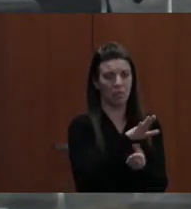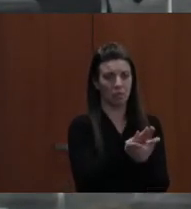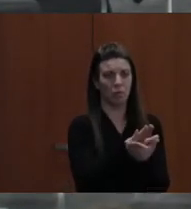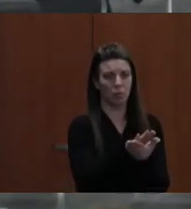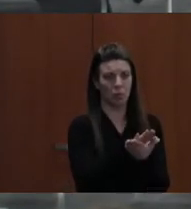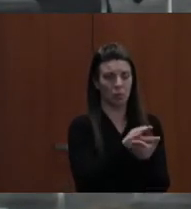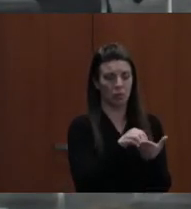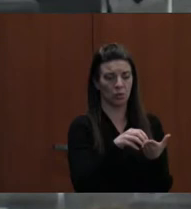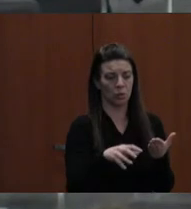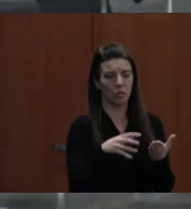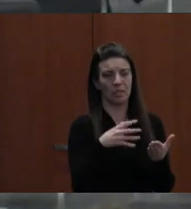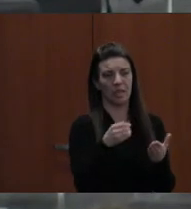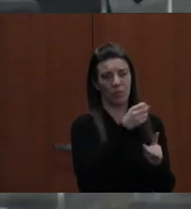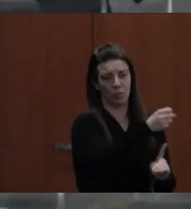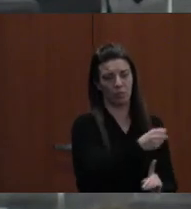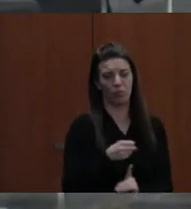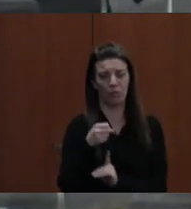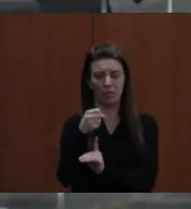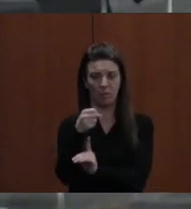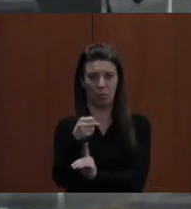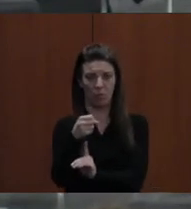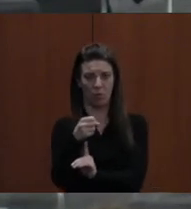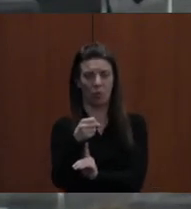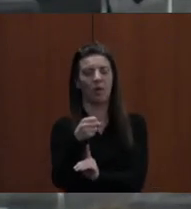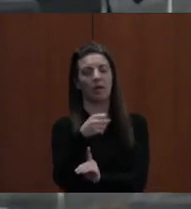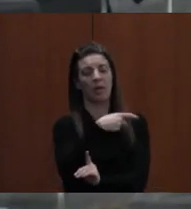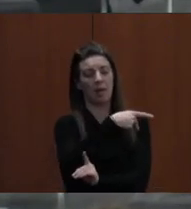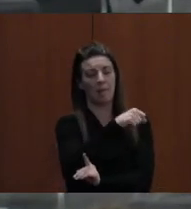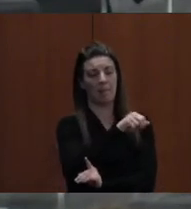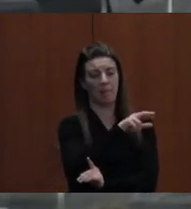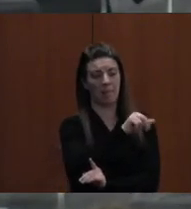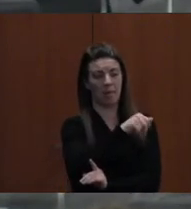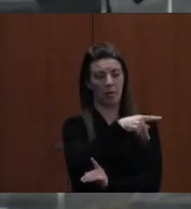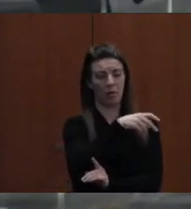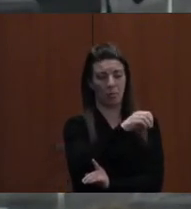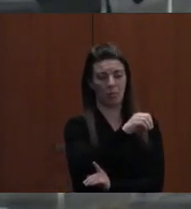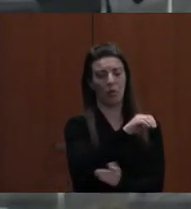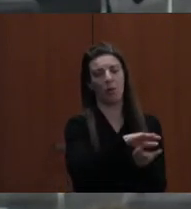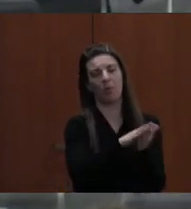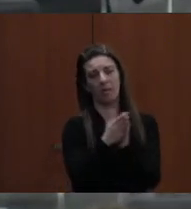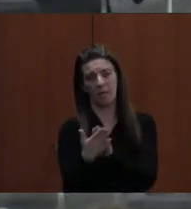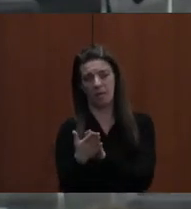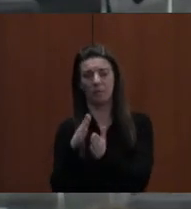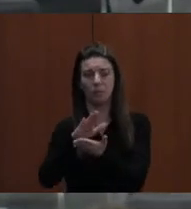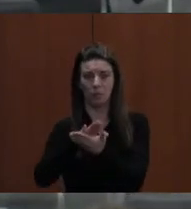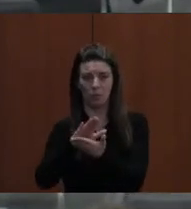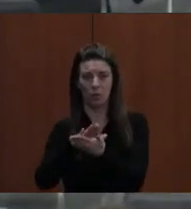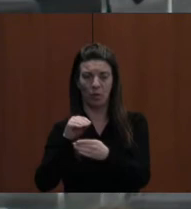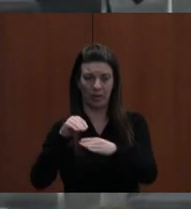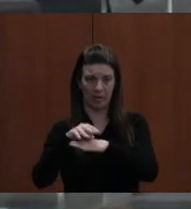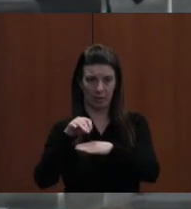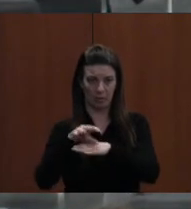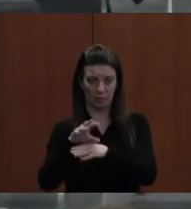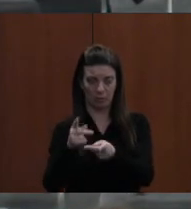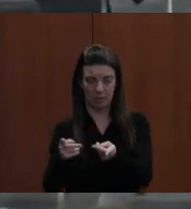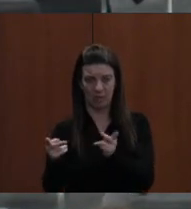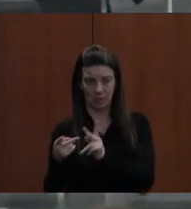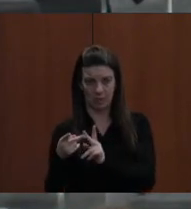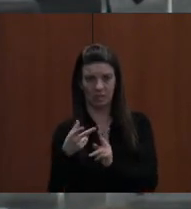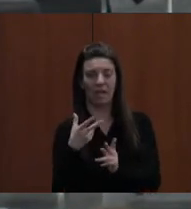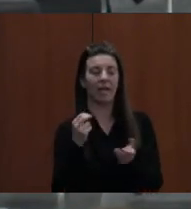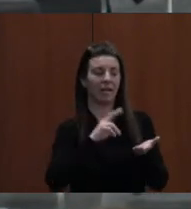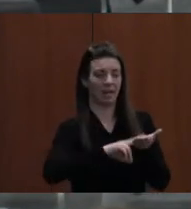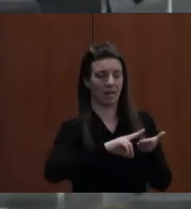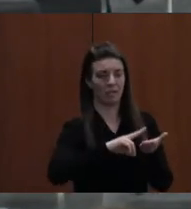one counseling paraprofessional to a school counselor position and increase the contracted school nursing services